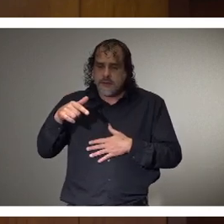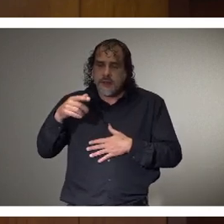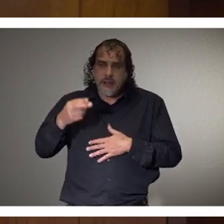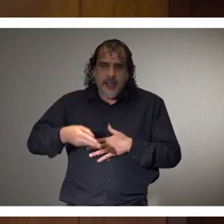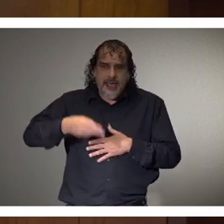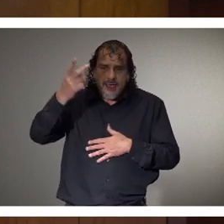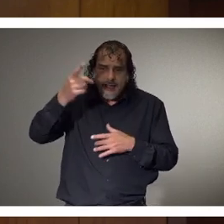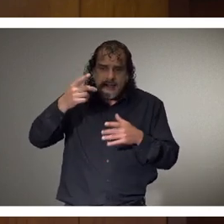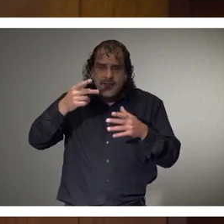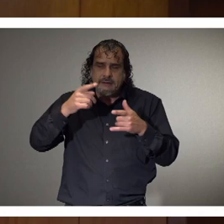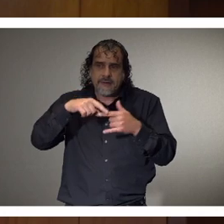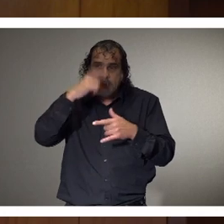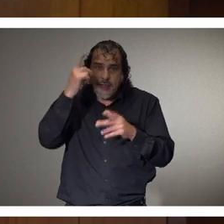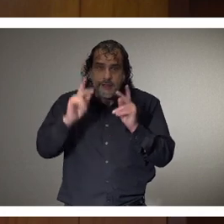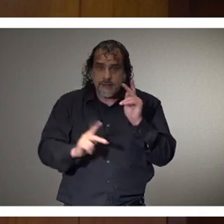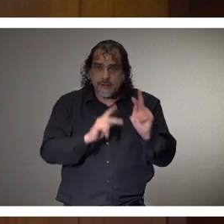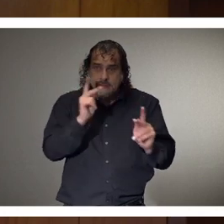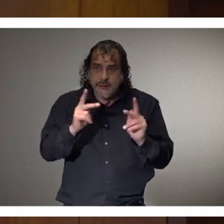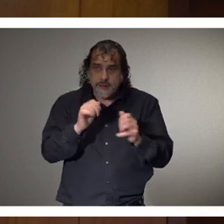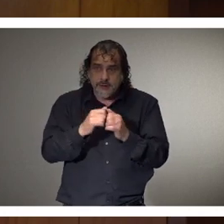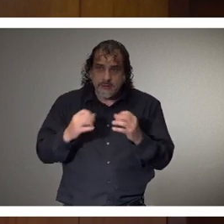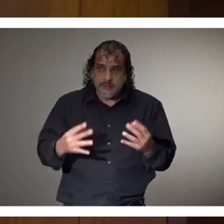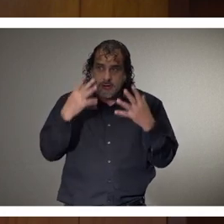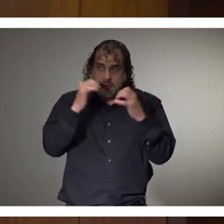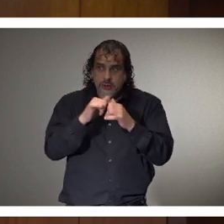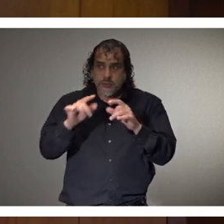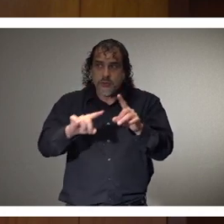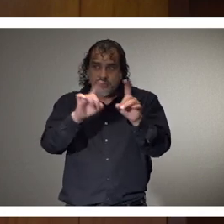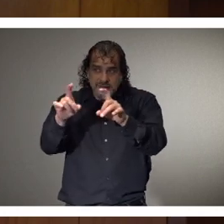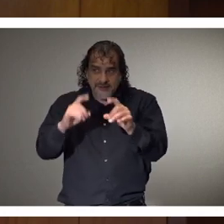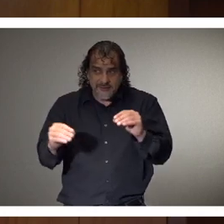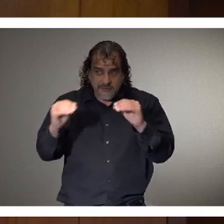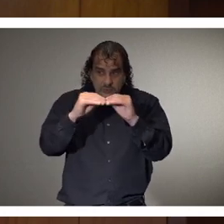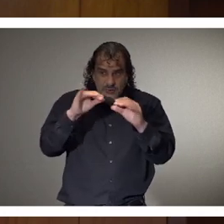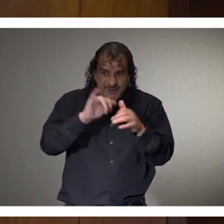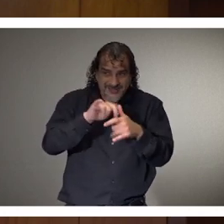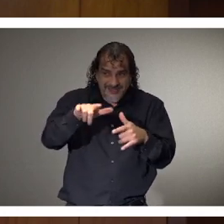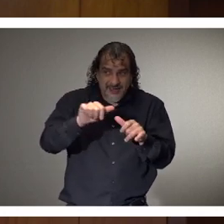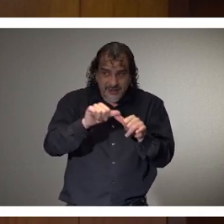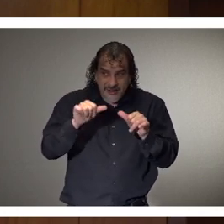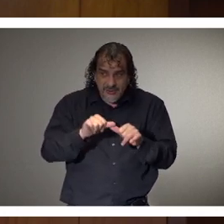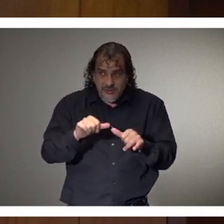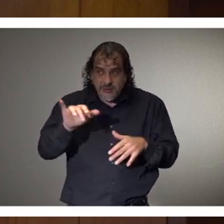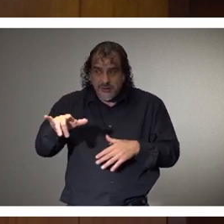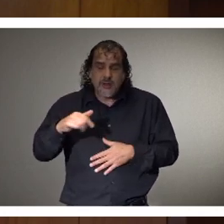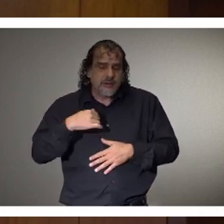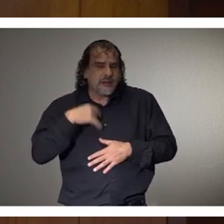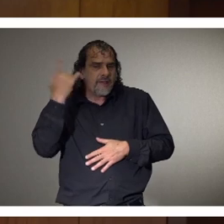done there, and if not, is there plans to do testing there? Certainly we can look at that.